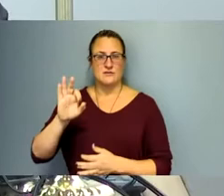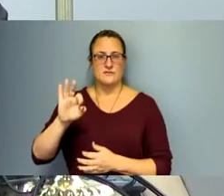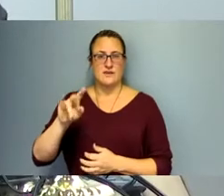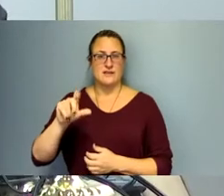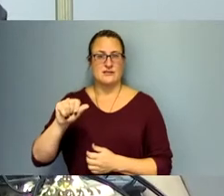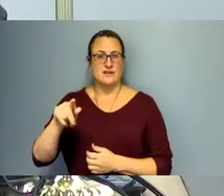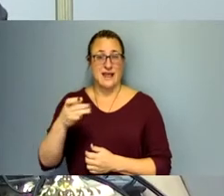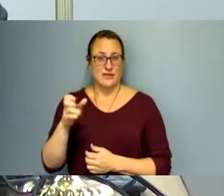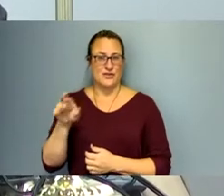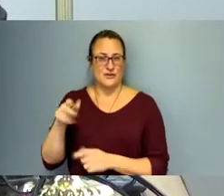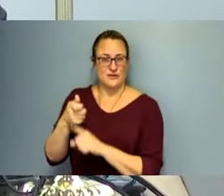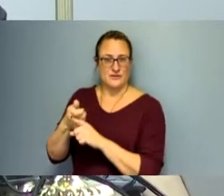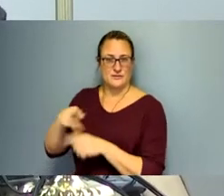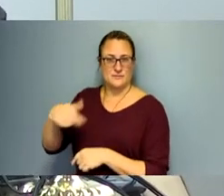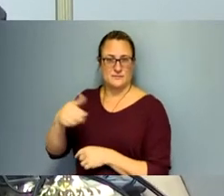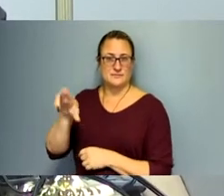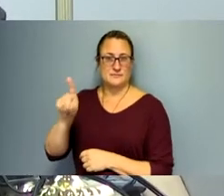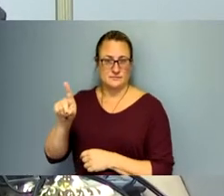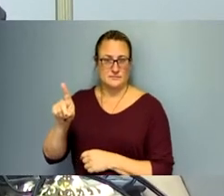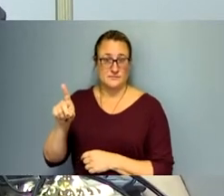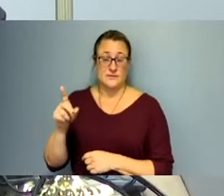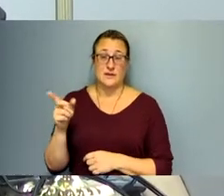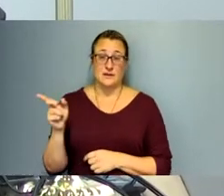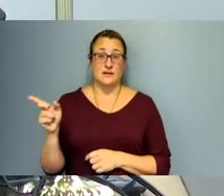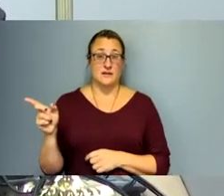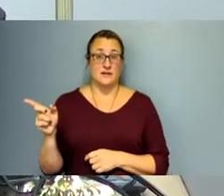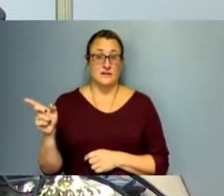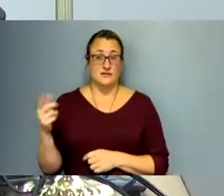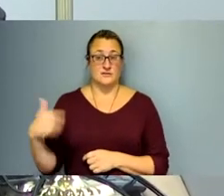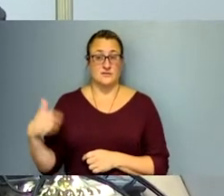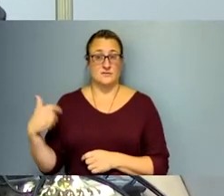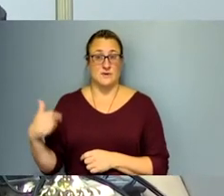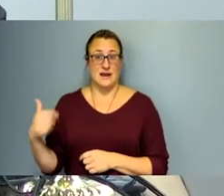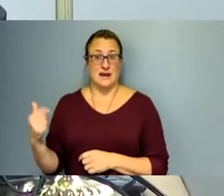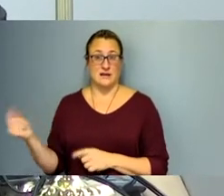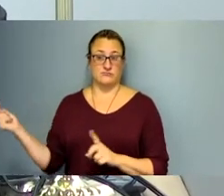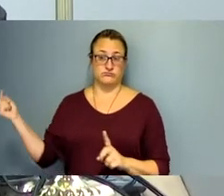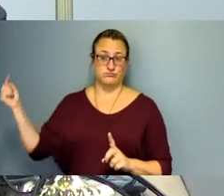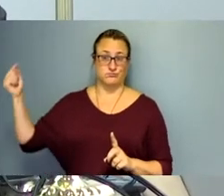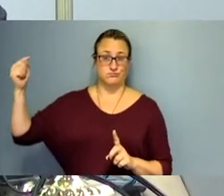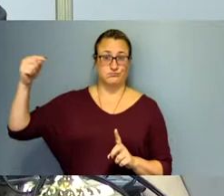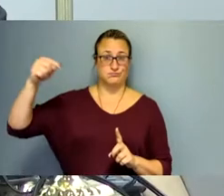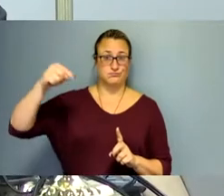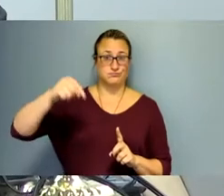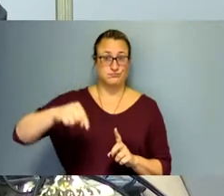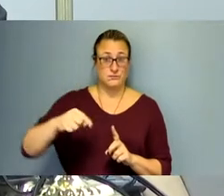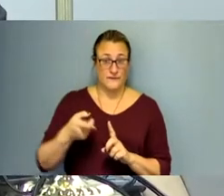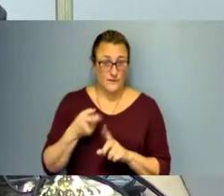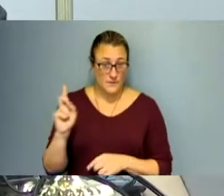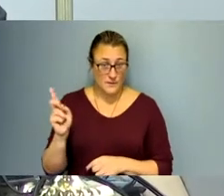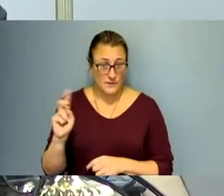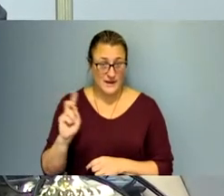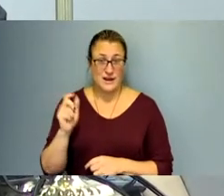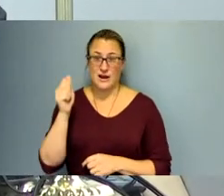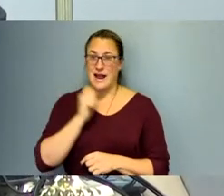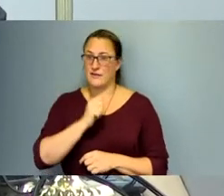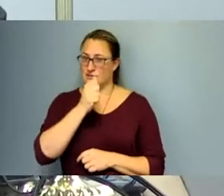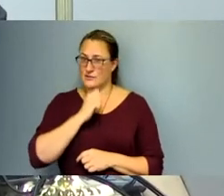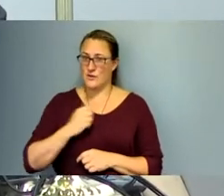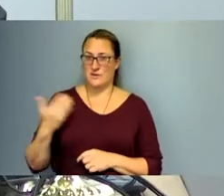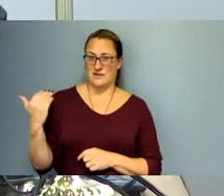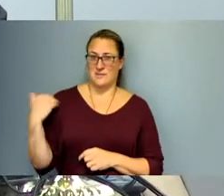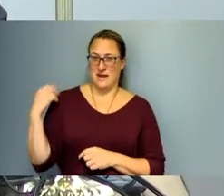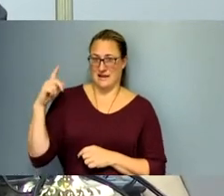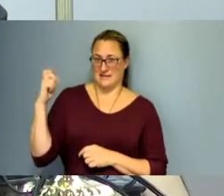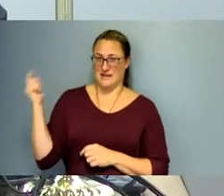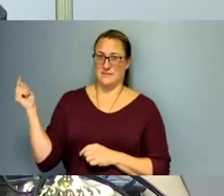who comes a pretty long way to join us here from Arizona back in the summertime,